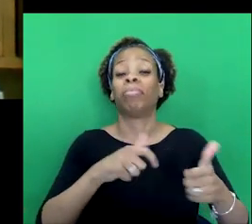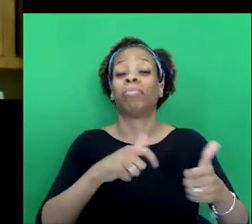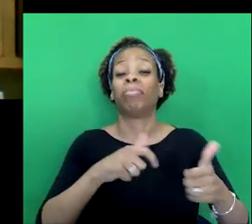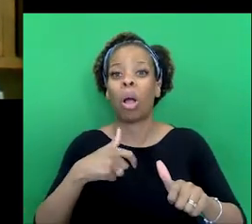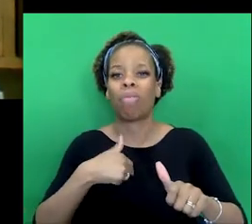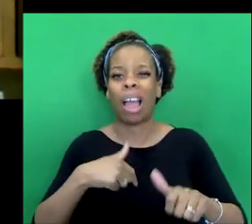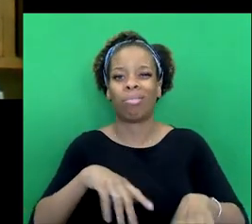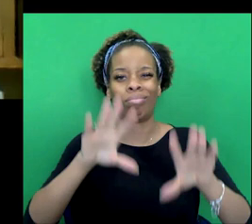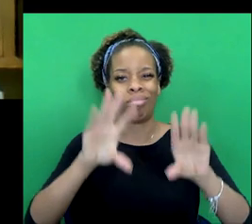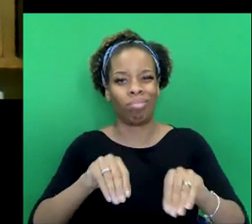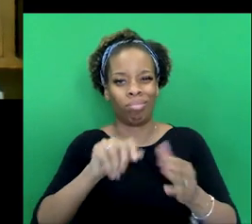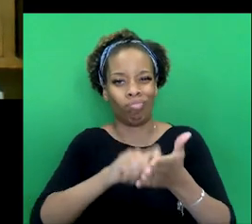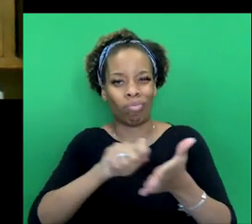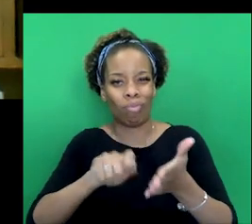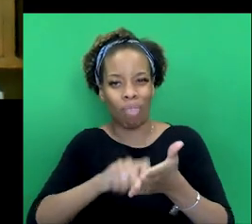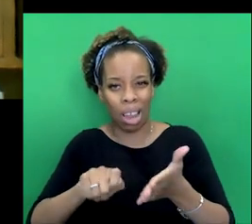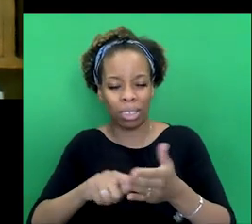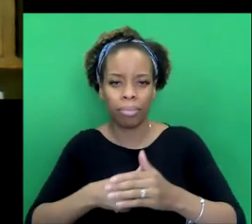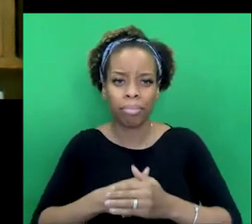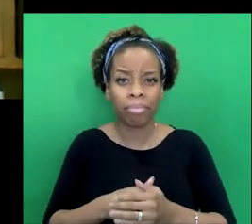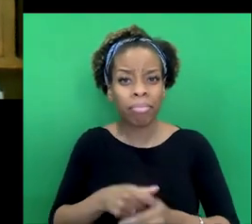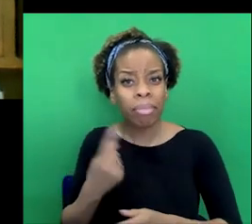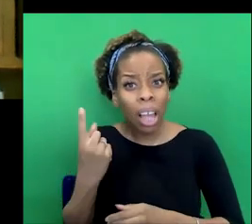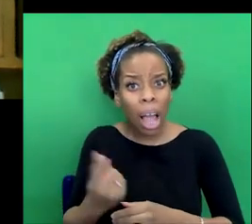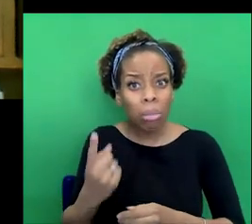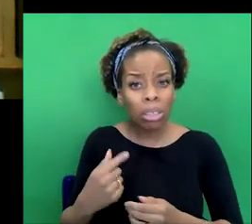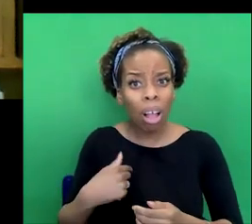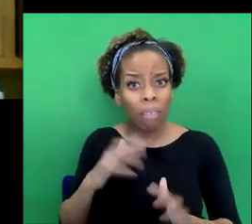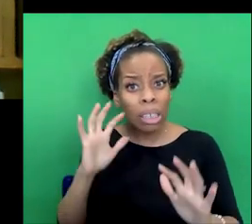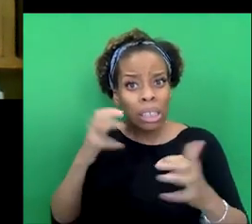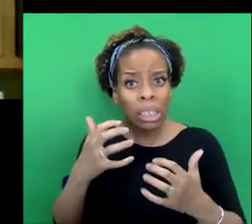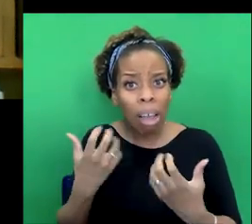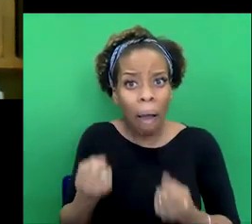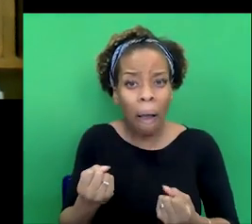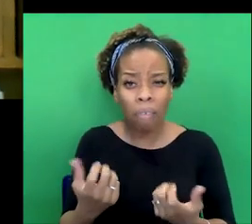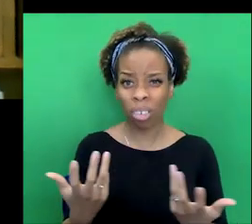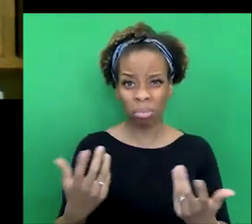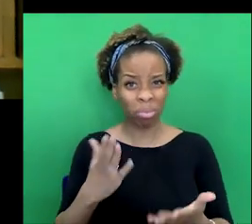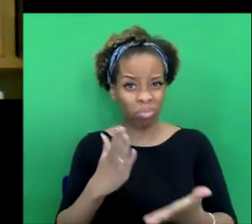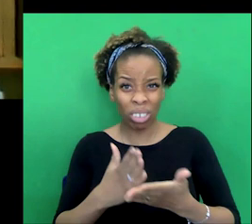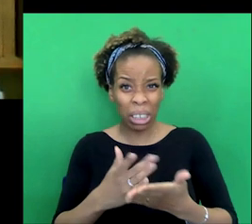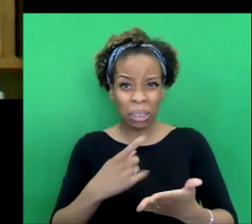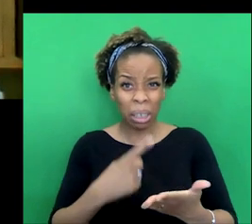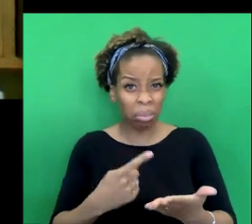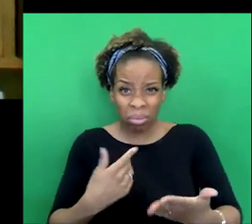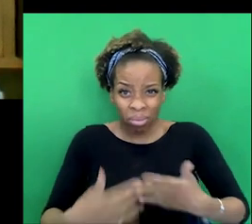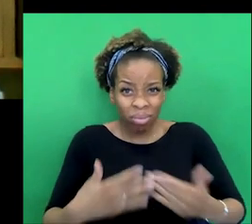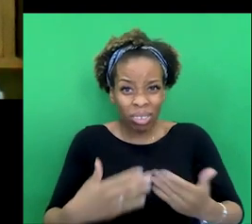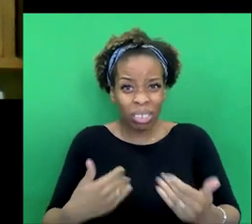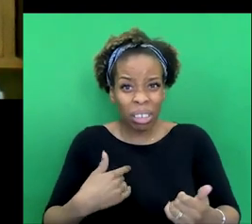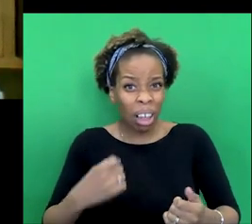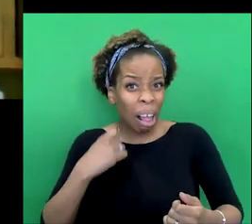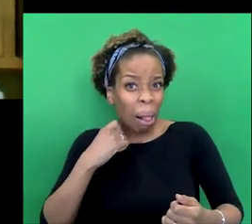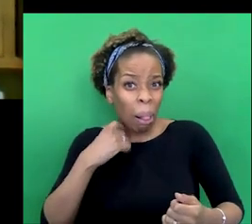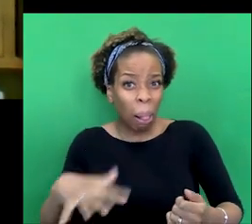he wasn't too worried about Sherlock. You know, he said, you know, I don't care about killing him, even if I do bury my